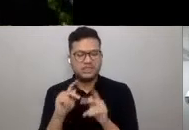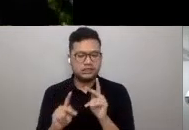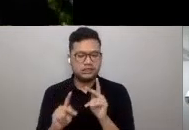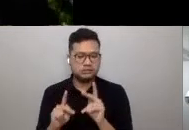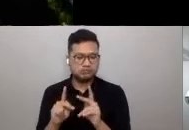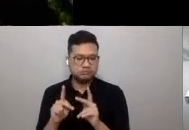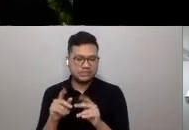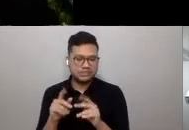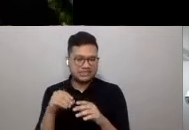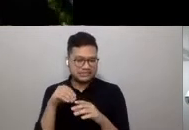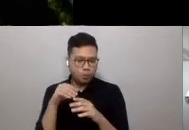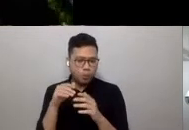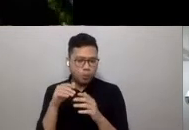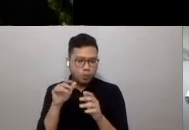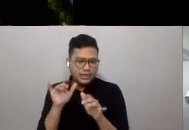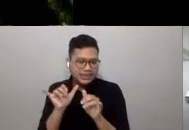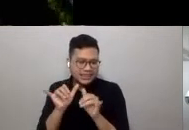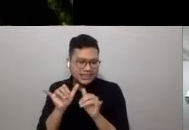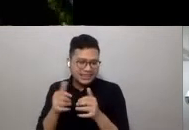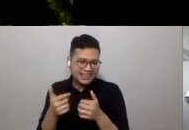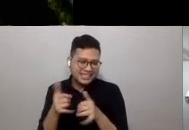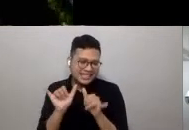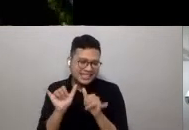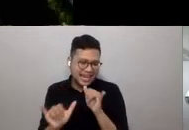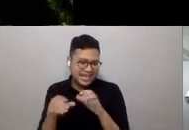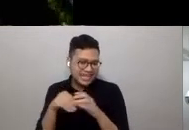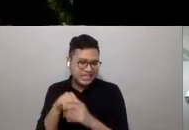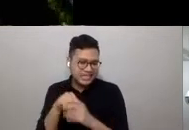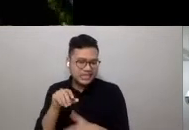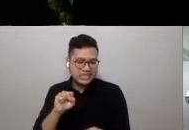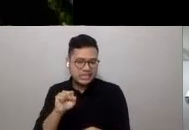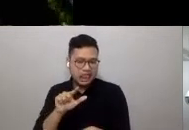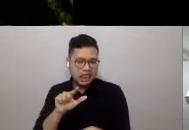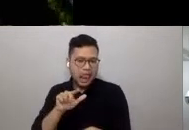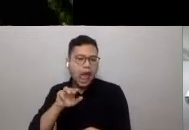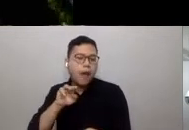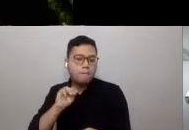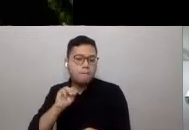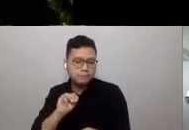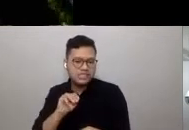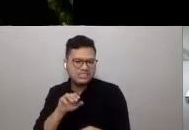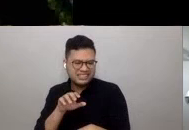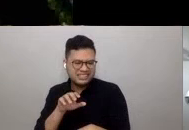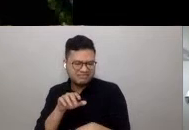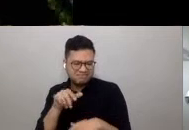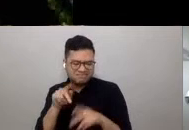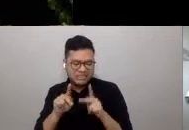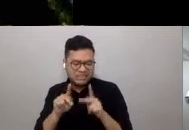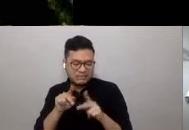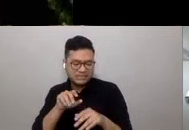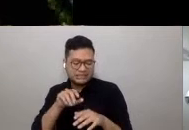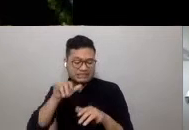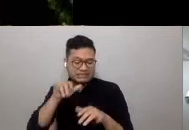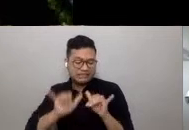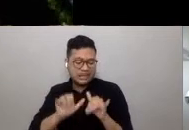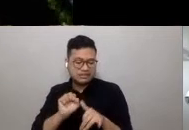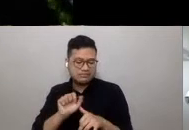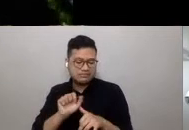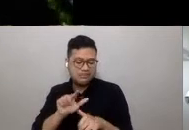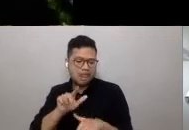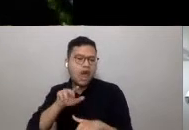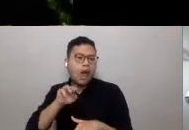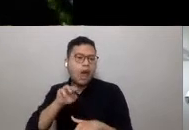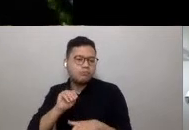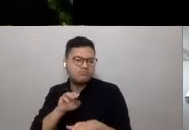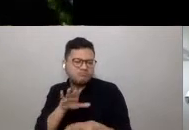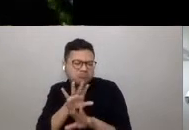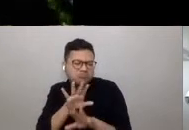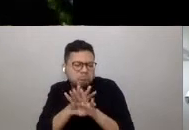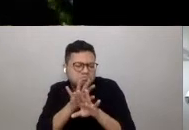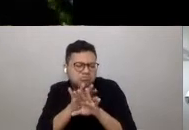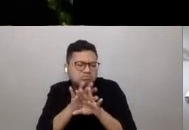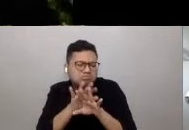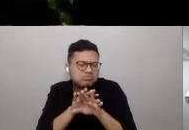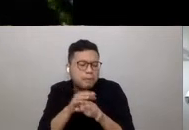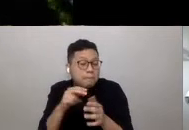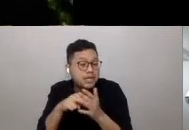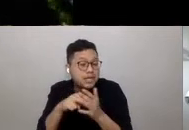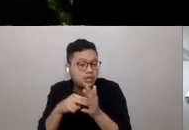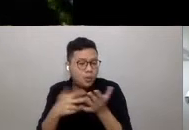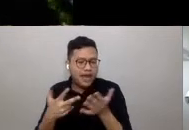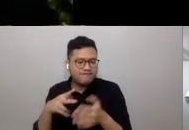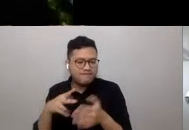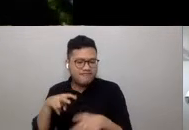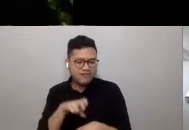dormitories, are more prone to contracting and spreading the virus, given proximity and the sharing of facilities.